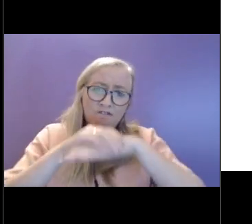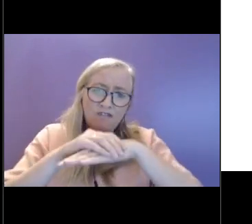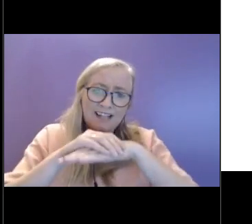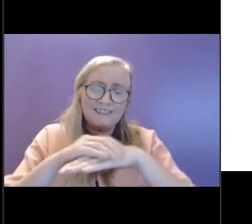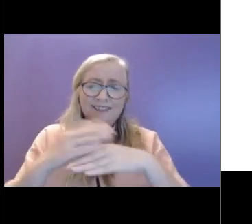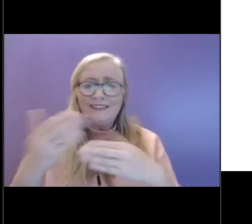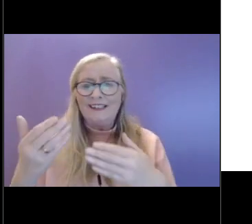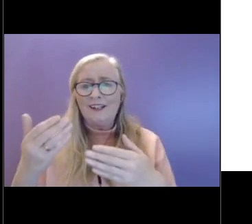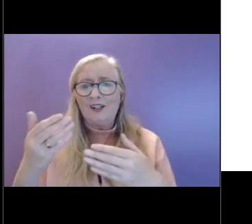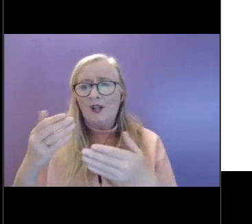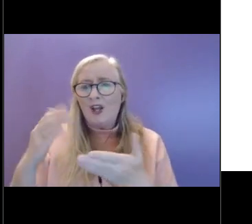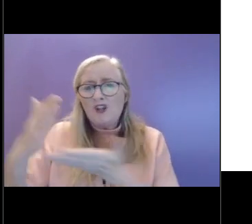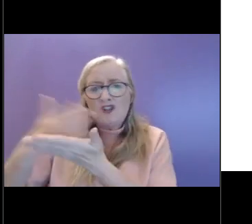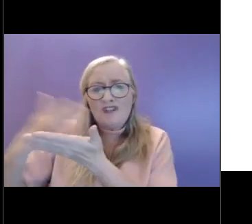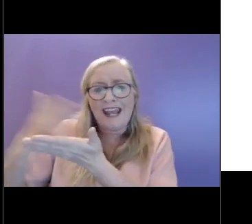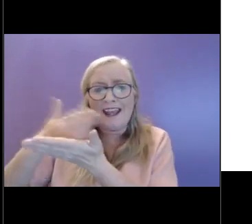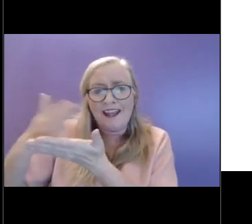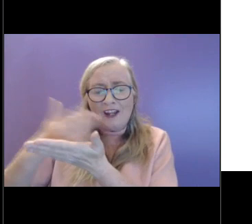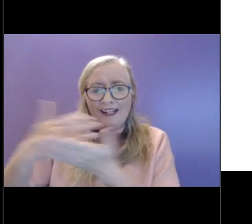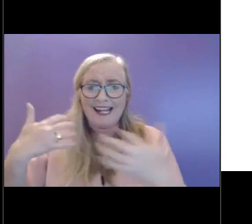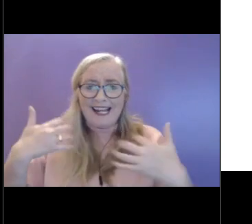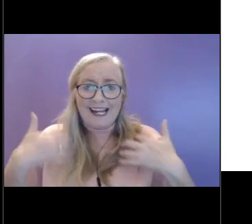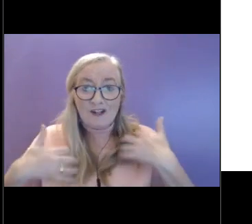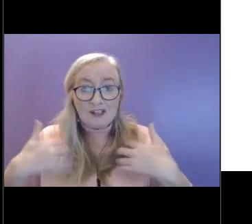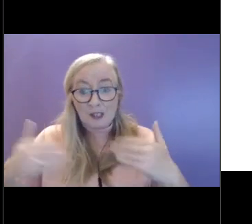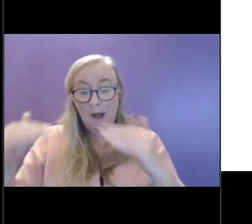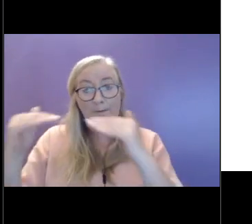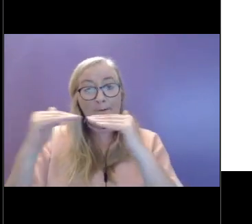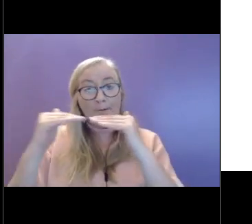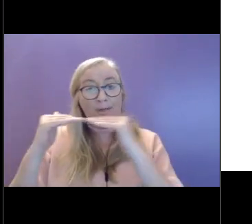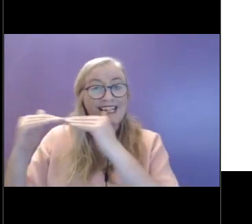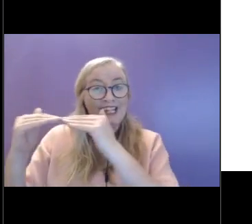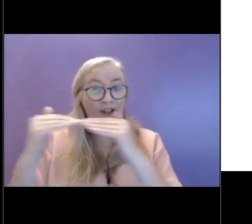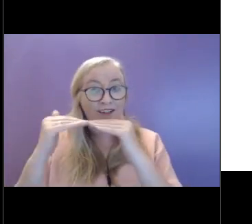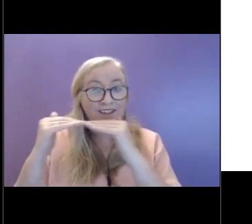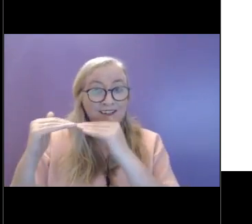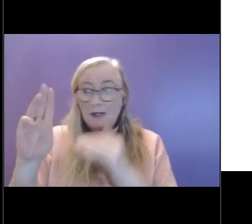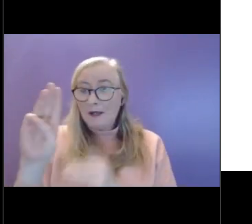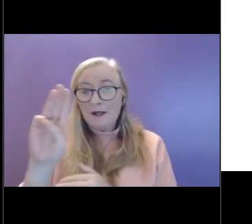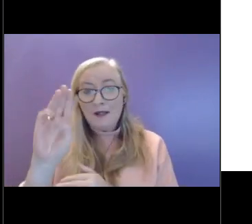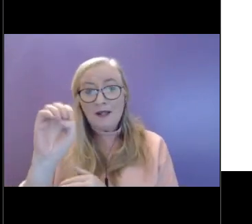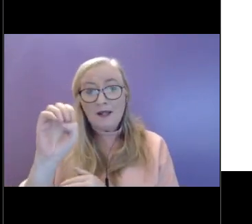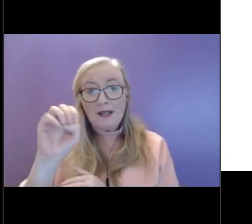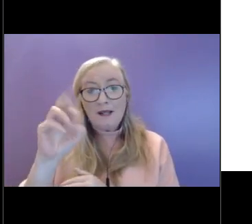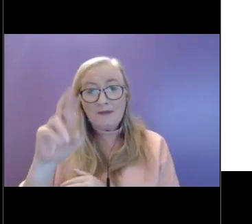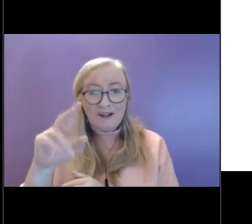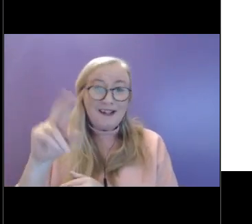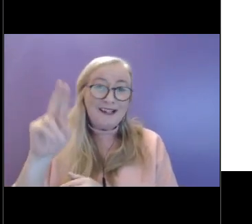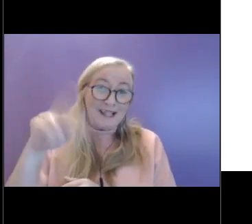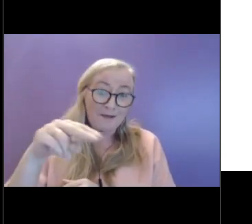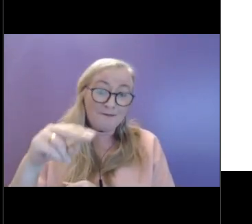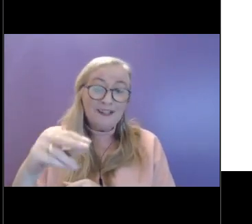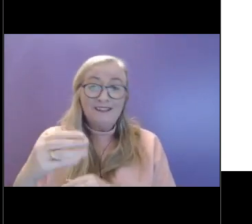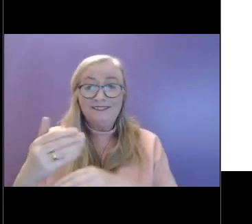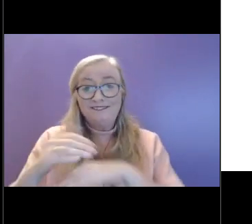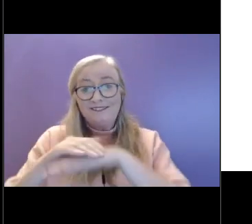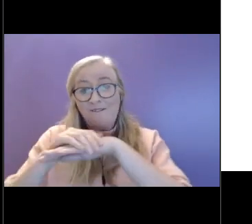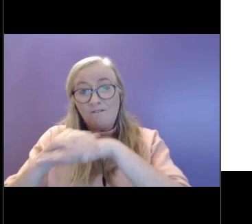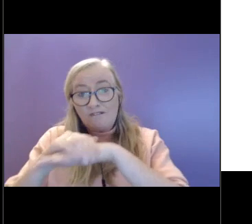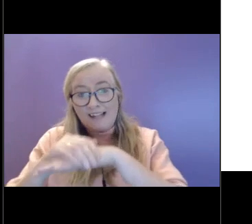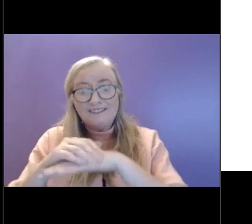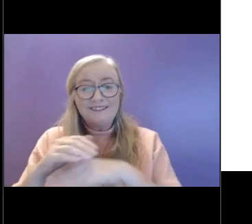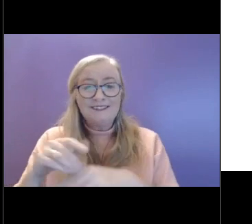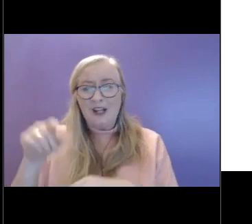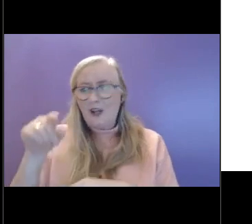interest. But peers as well. So friends, obviously, friends and those who who know